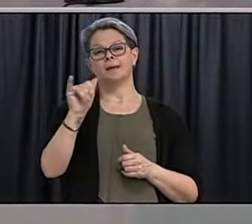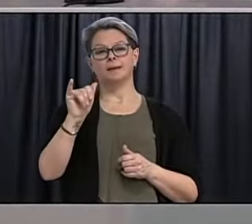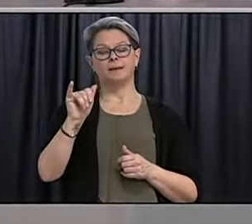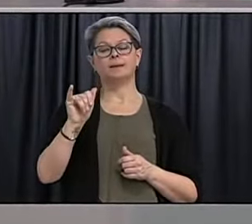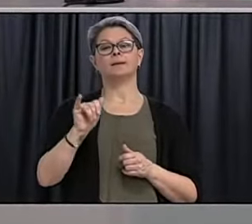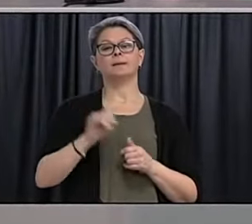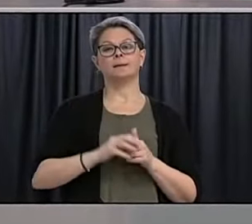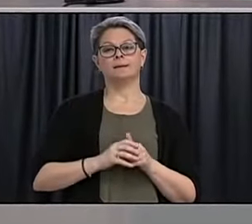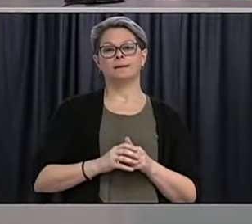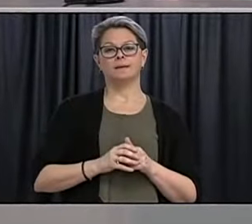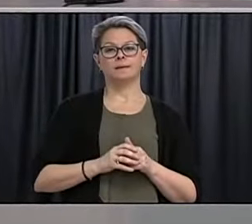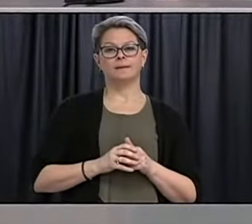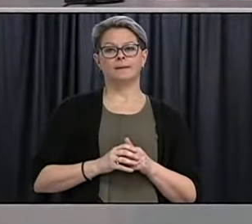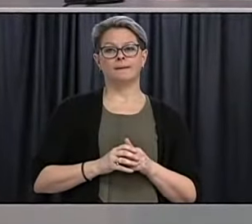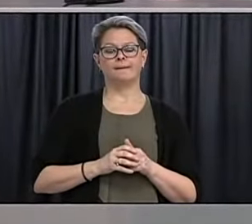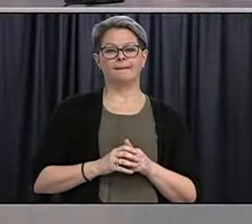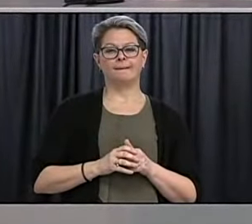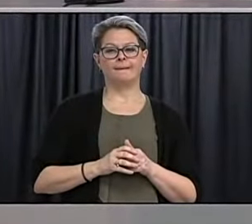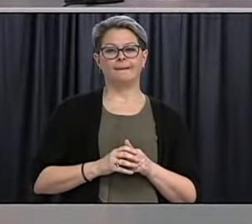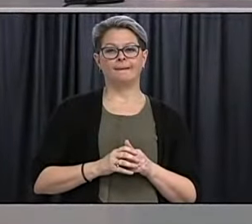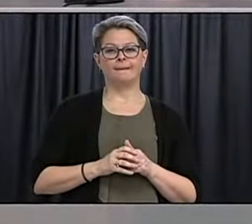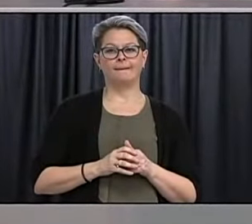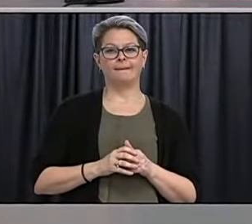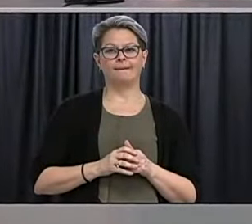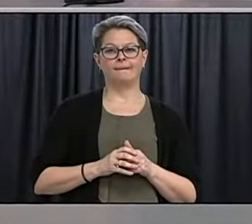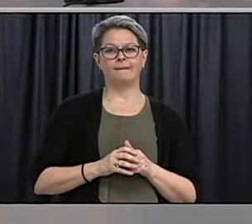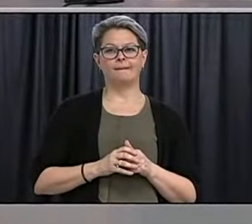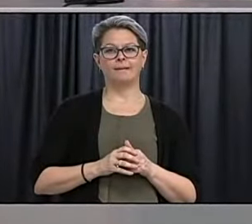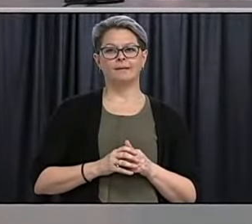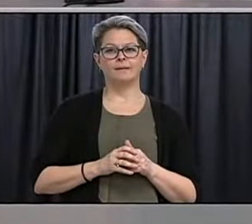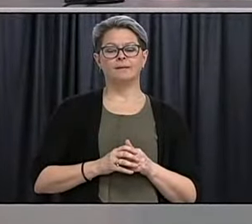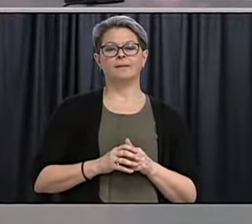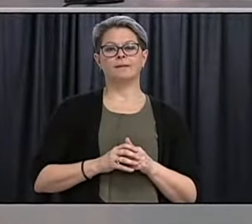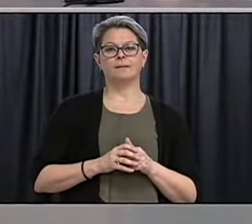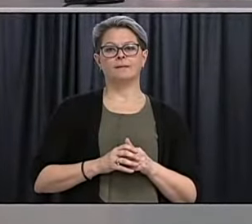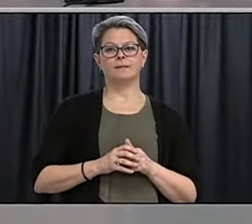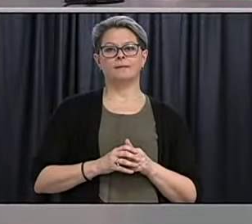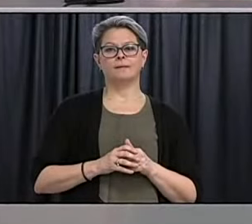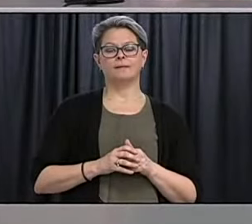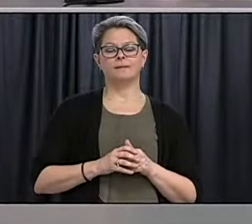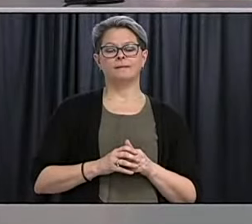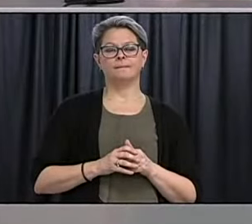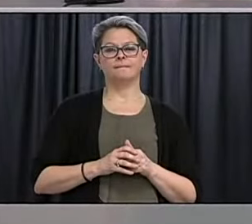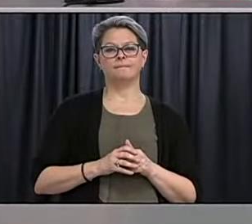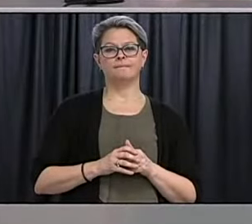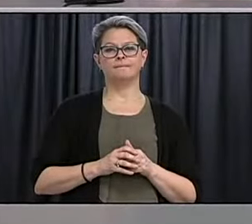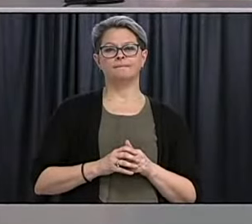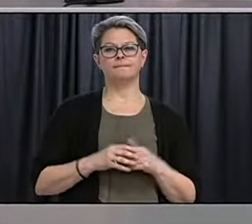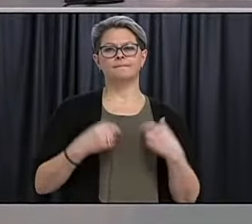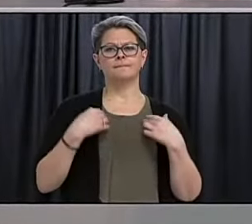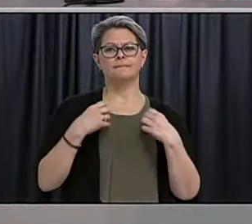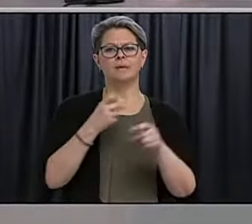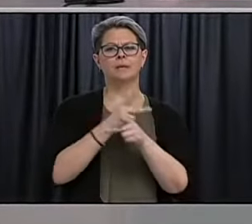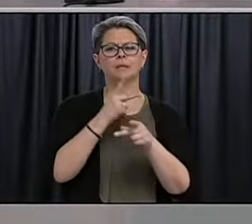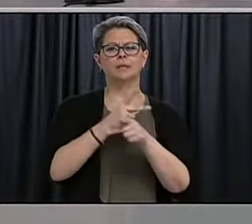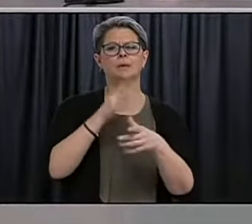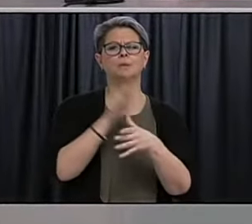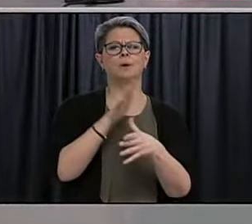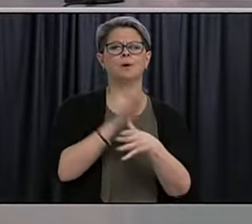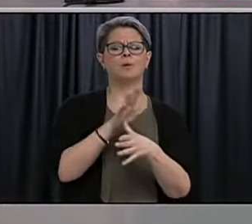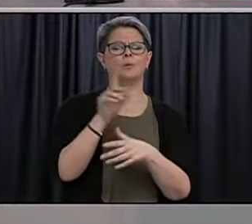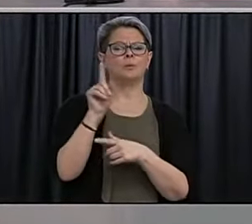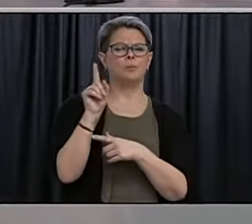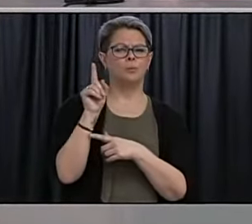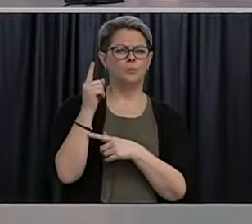5th or end of day that all, uh, health care workers identified priority one would have received their first dose of vaccine. just wondering if that's